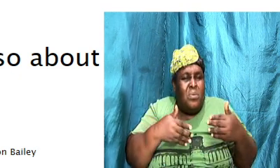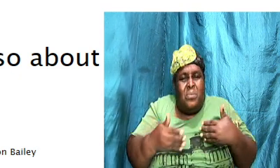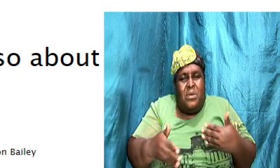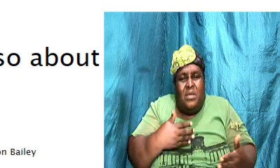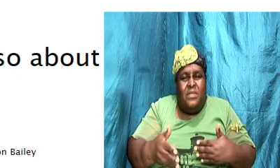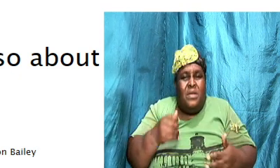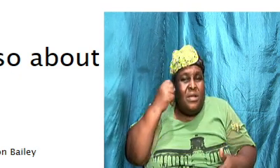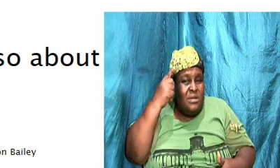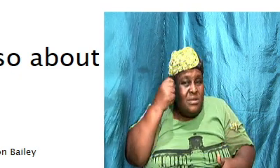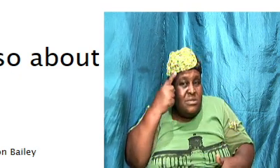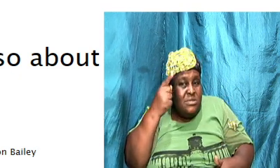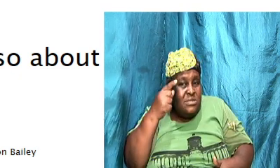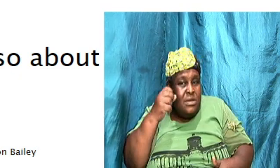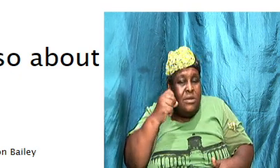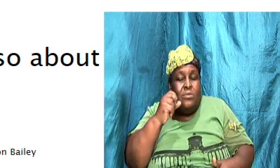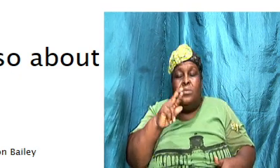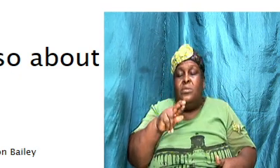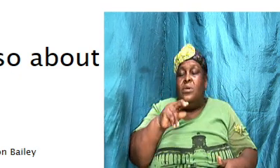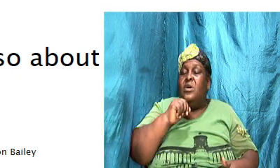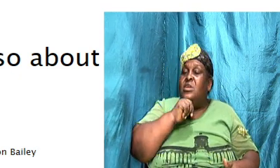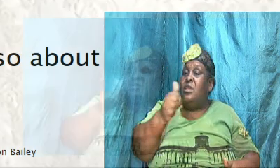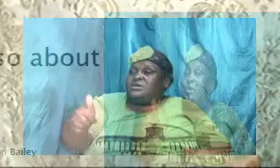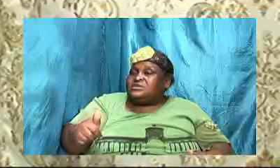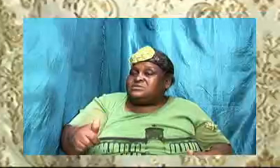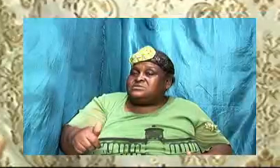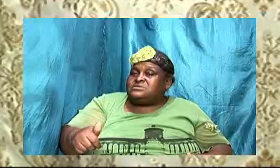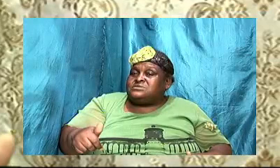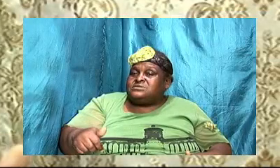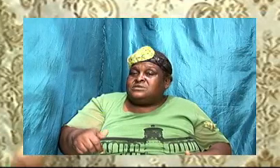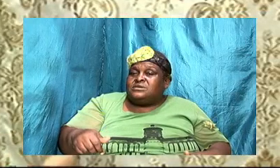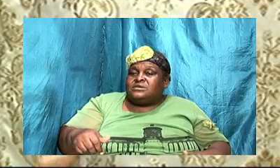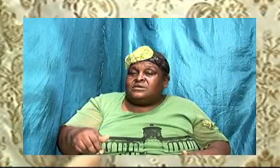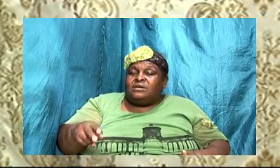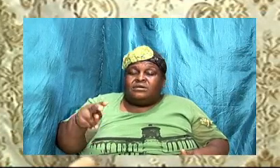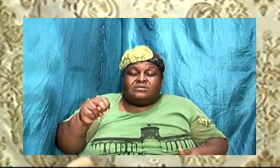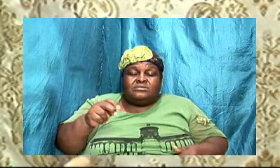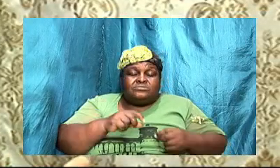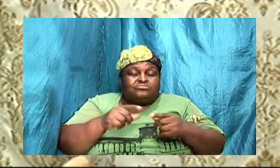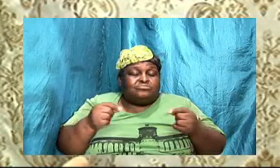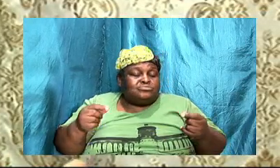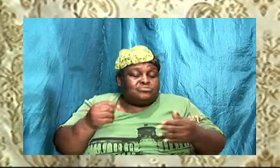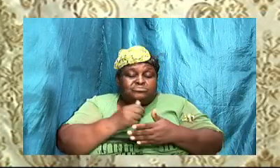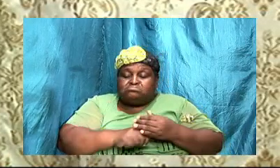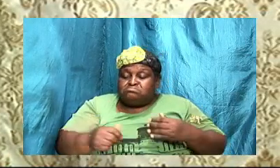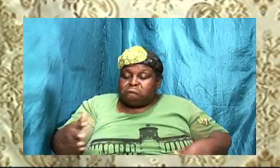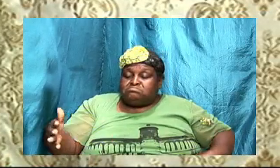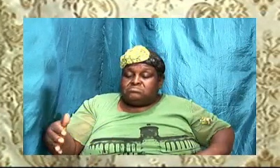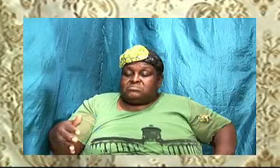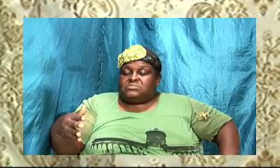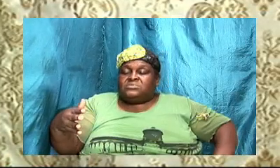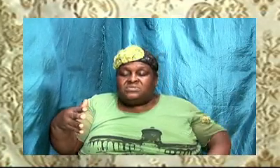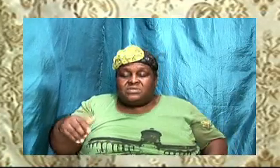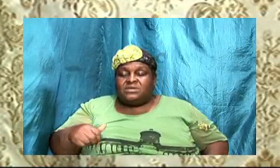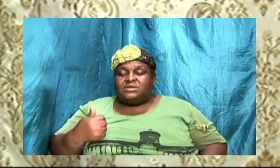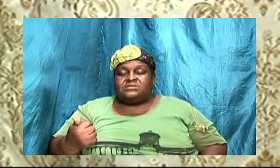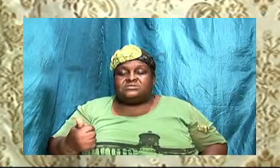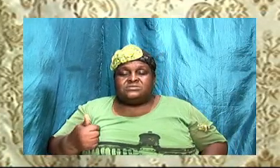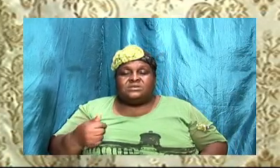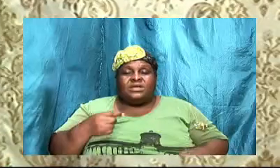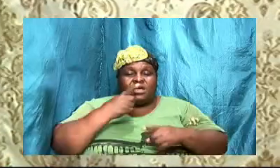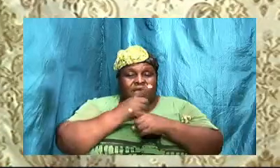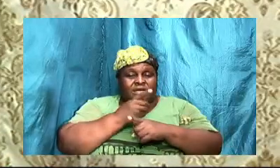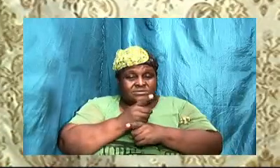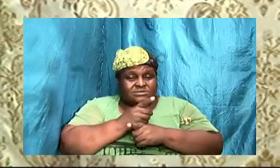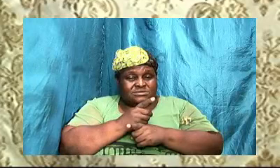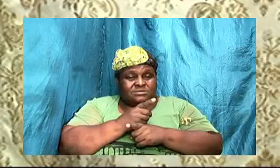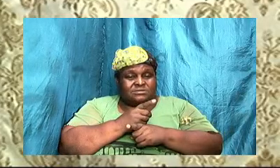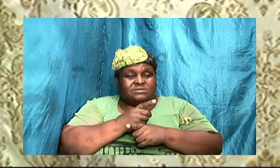not getting through or if it is that they need to do something else so the feedback is important give